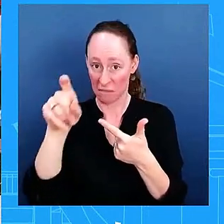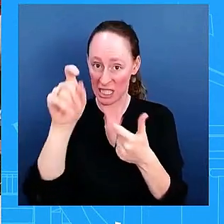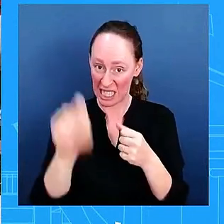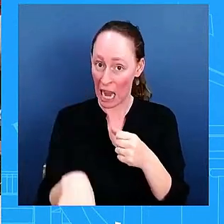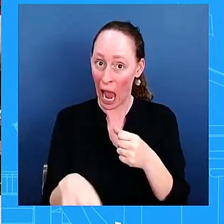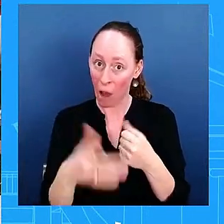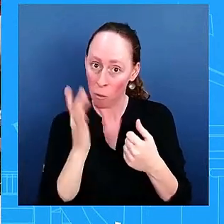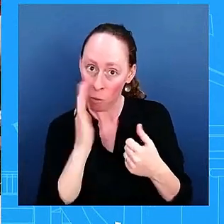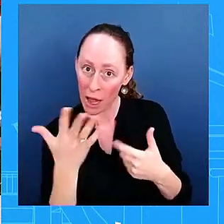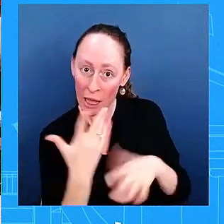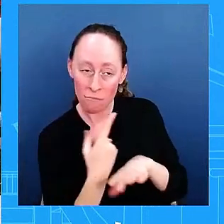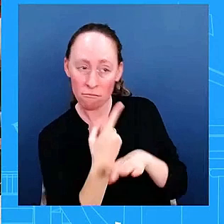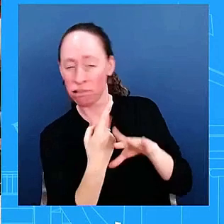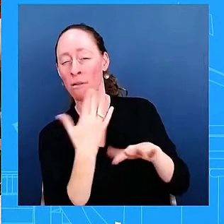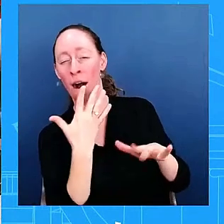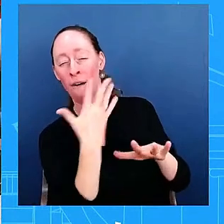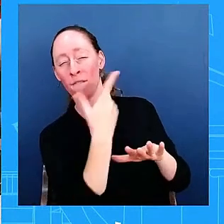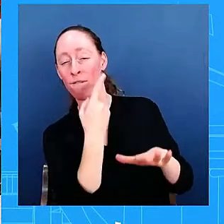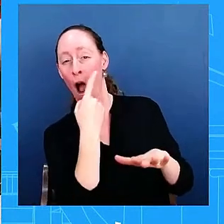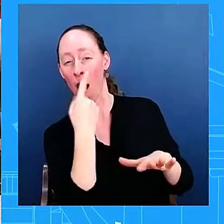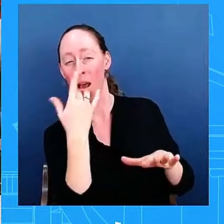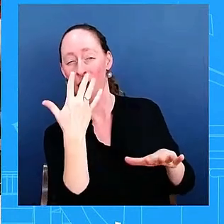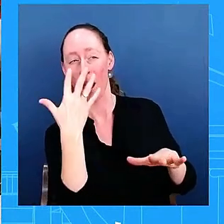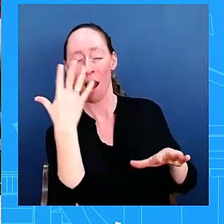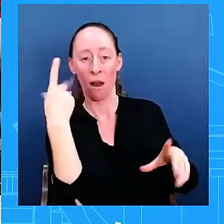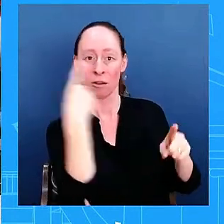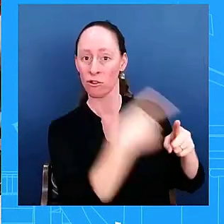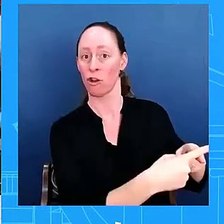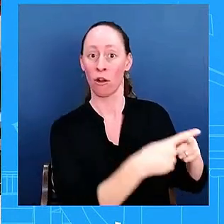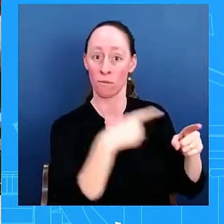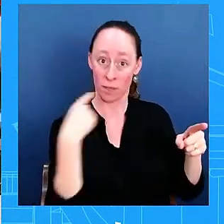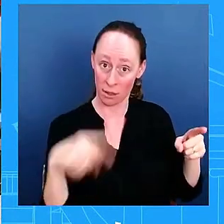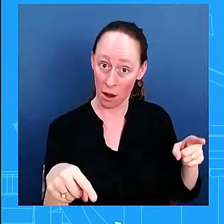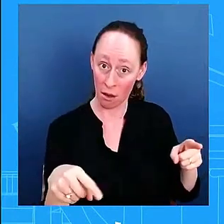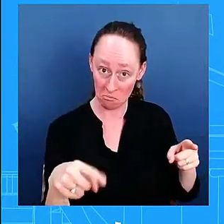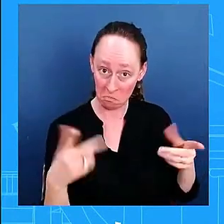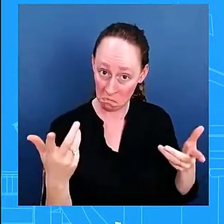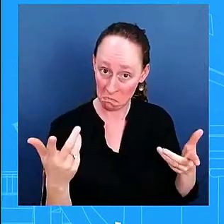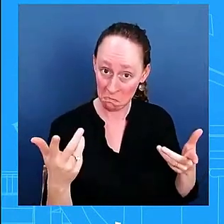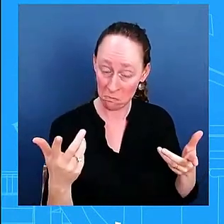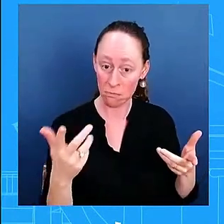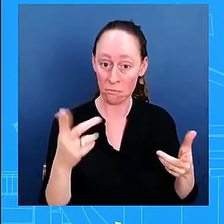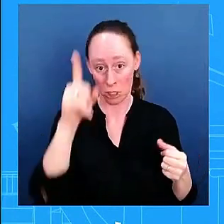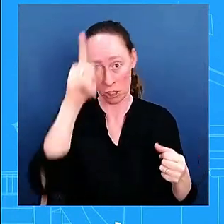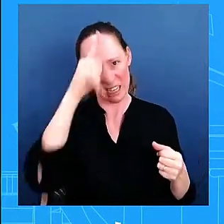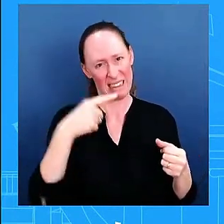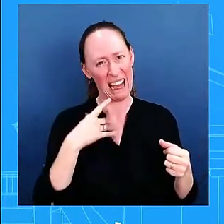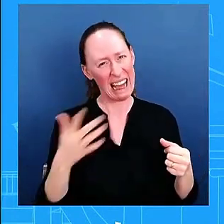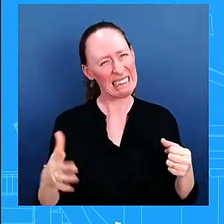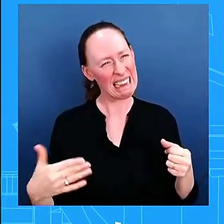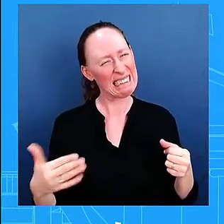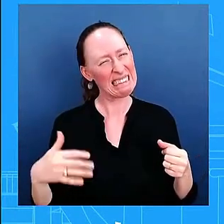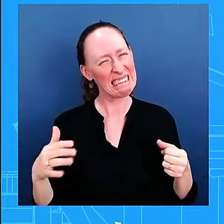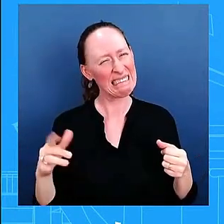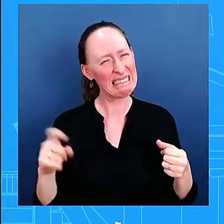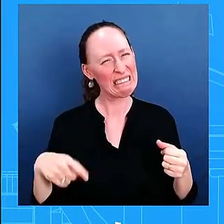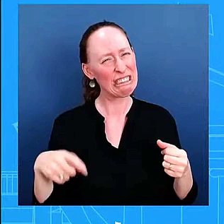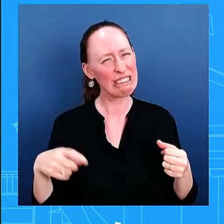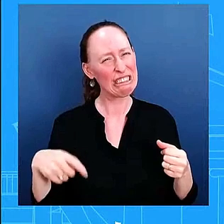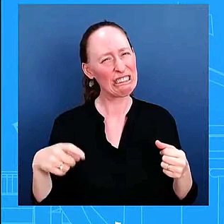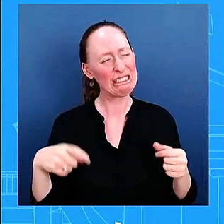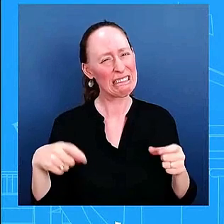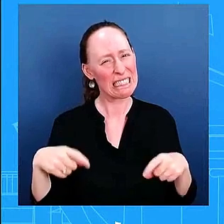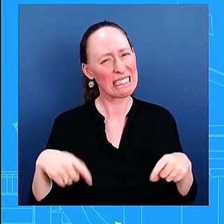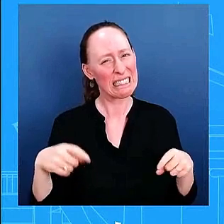provided um did they urge him to provide support for this i'm not going to get into beyond what we've been able to